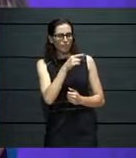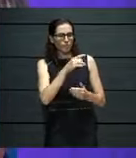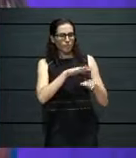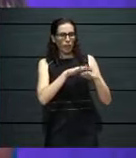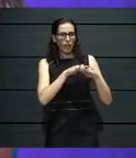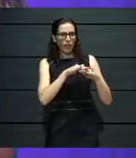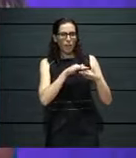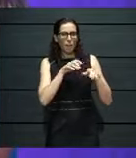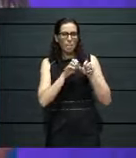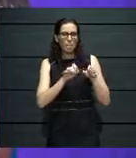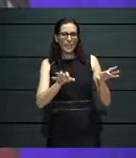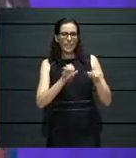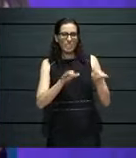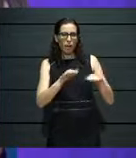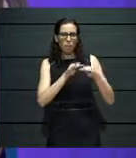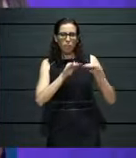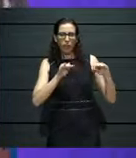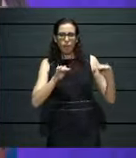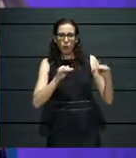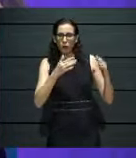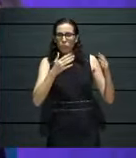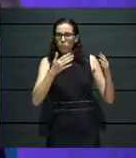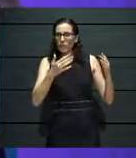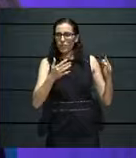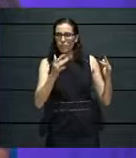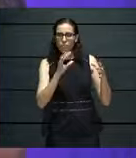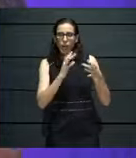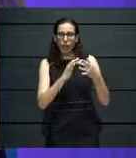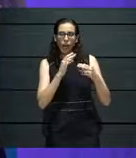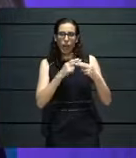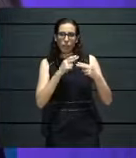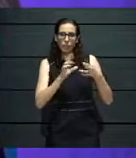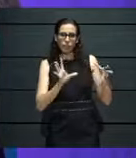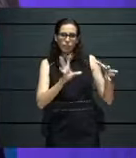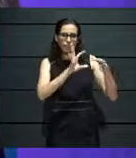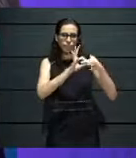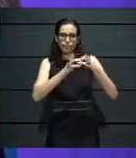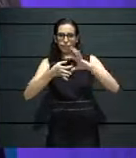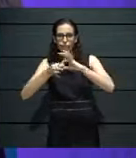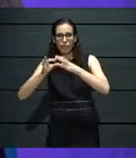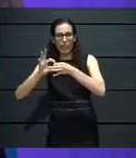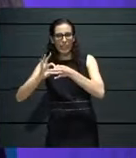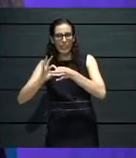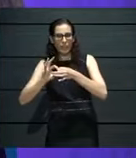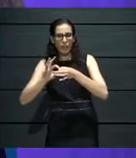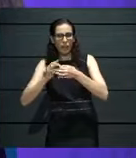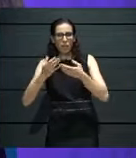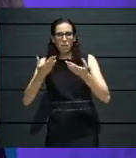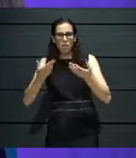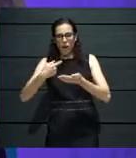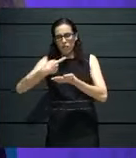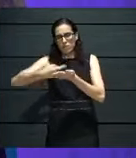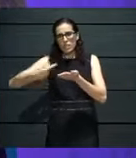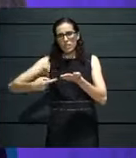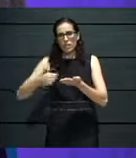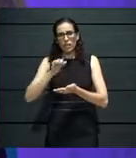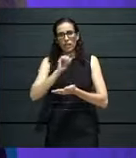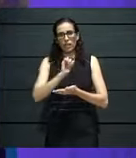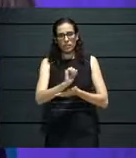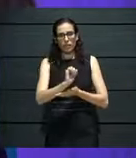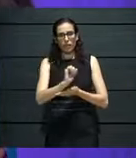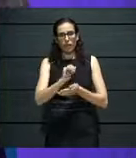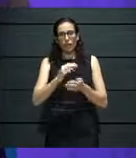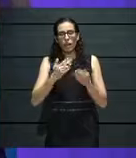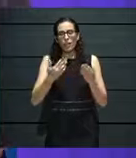But, how is that linked? How do you narrate a story in this particular case